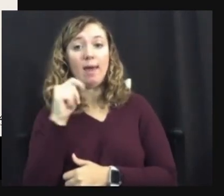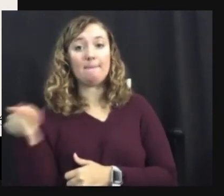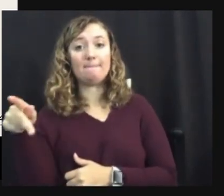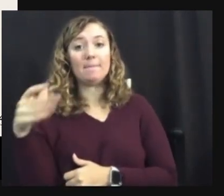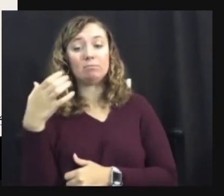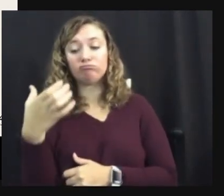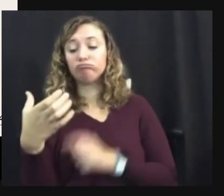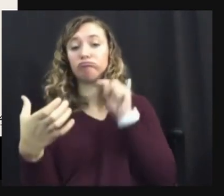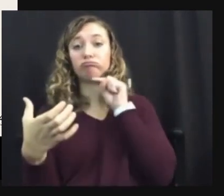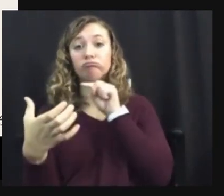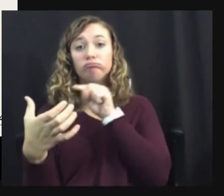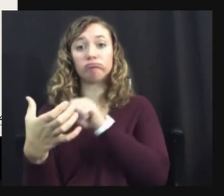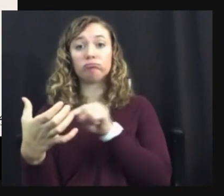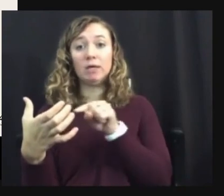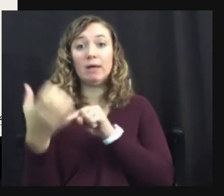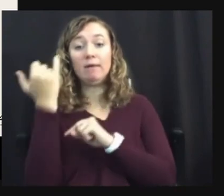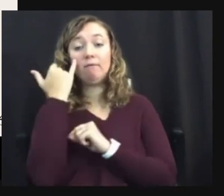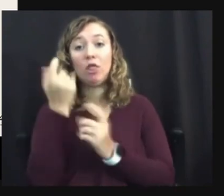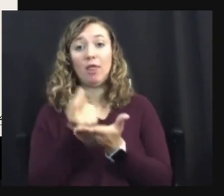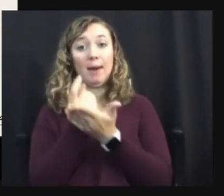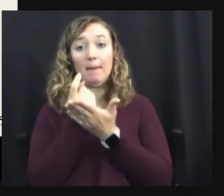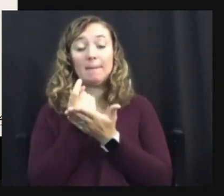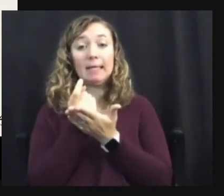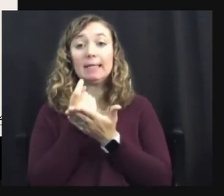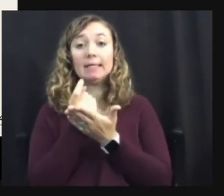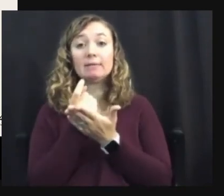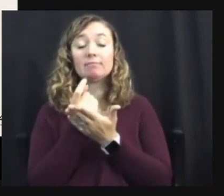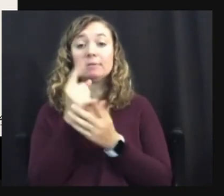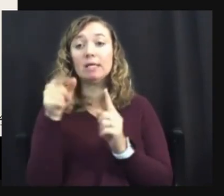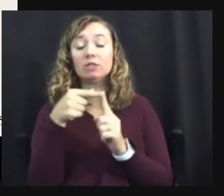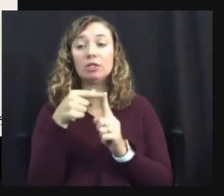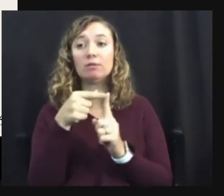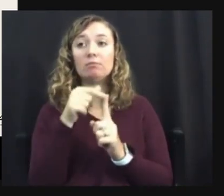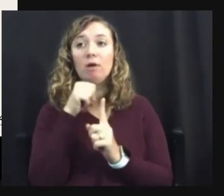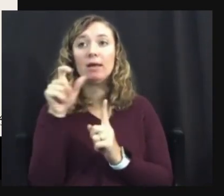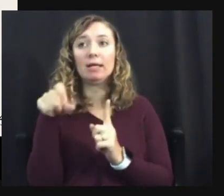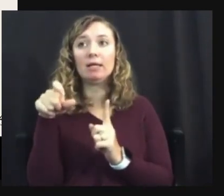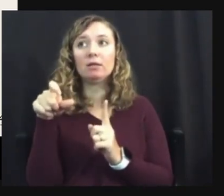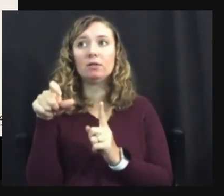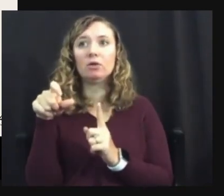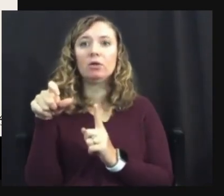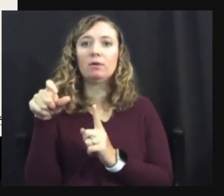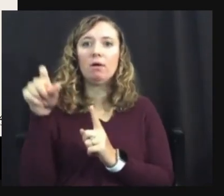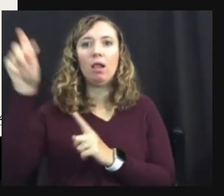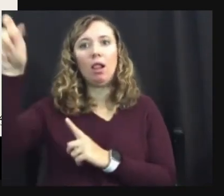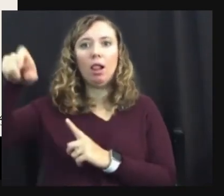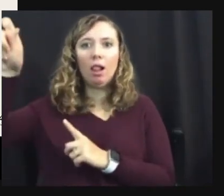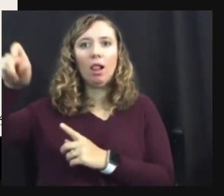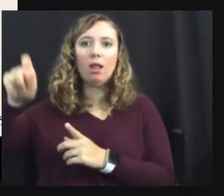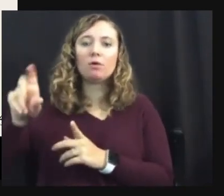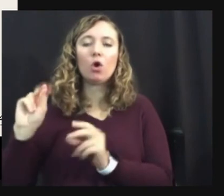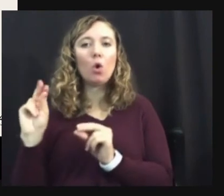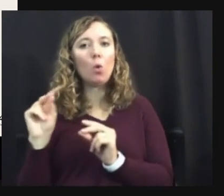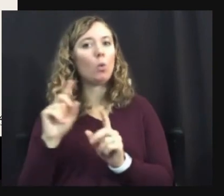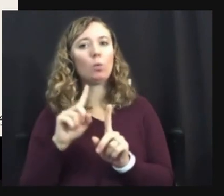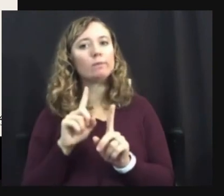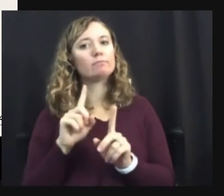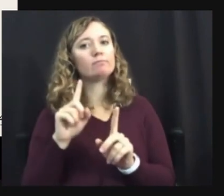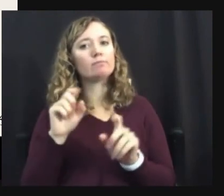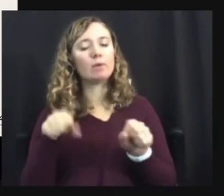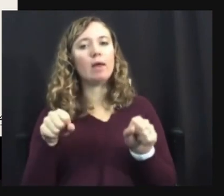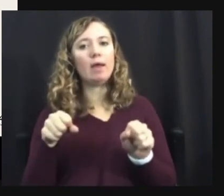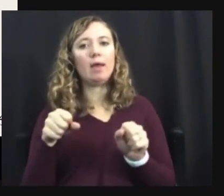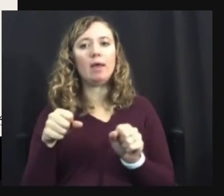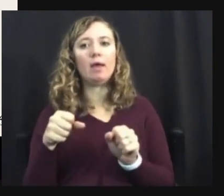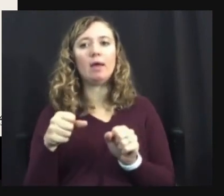during one of my therapy sessions with a client, I don't have to get up and fuss with the light switch. I can actually adjust the,